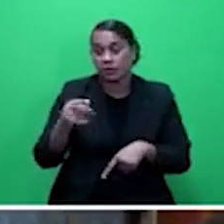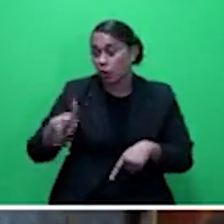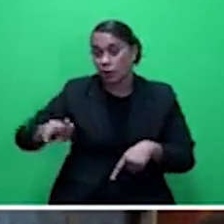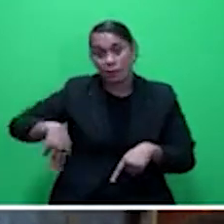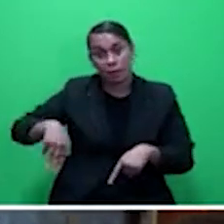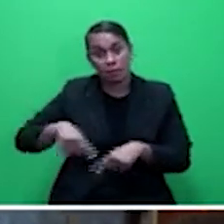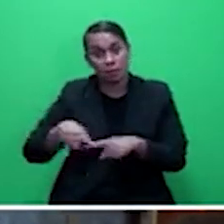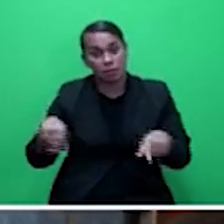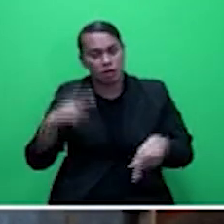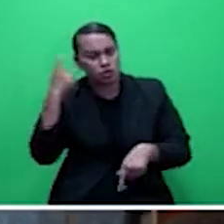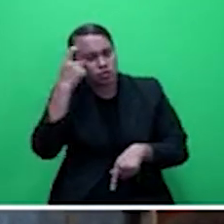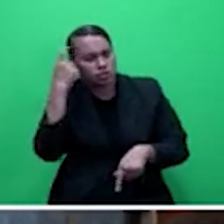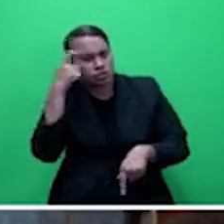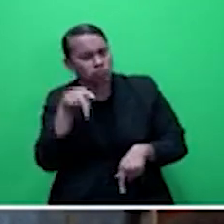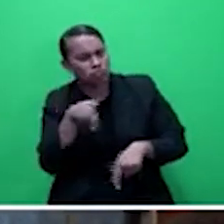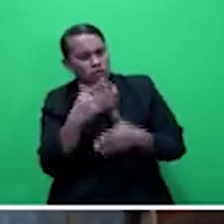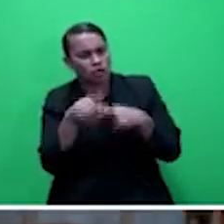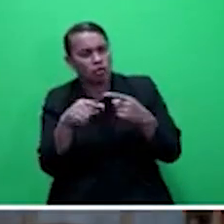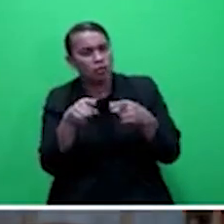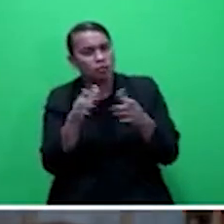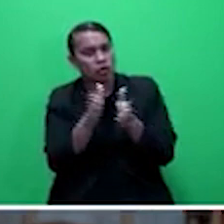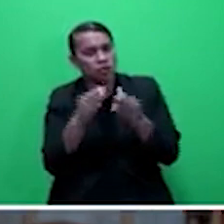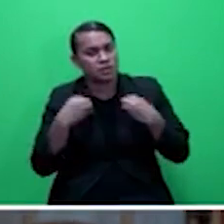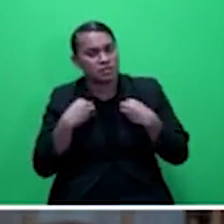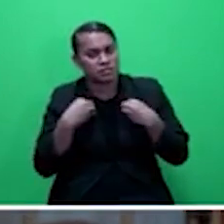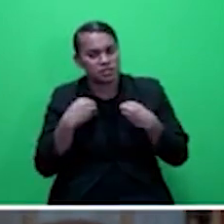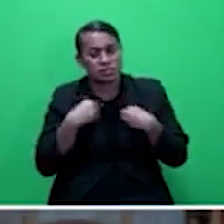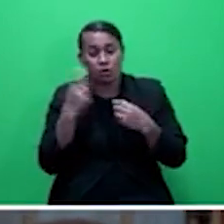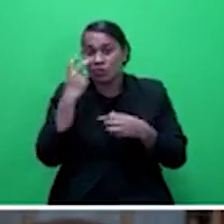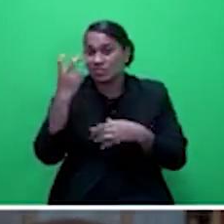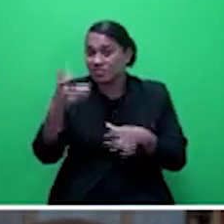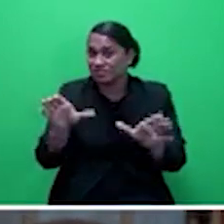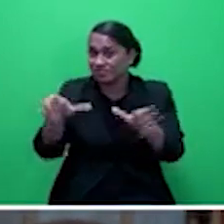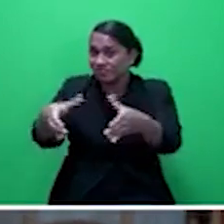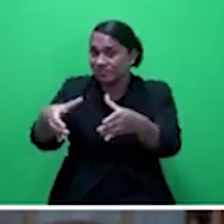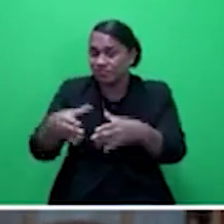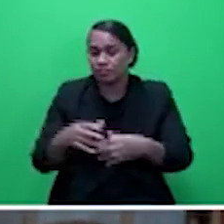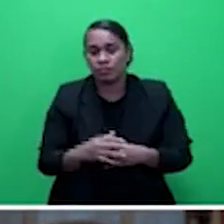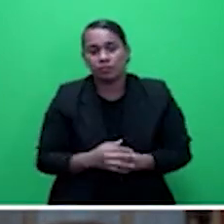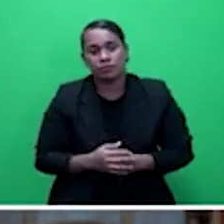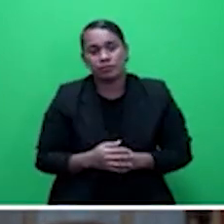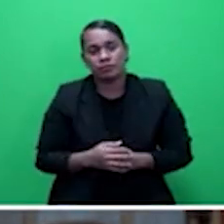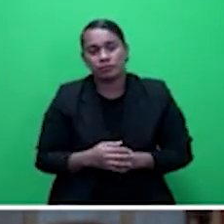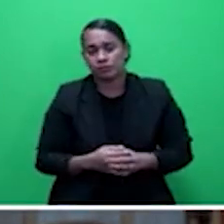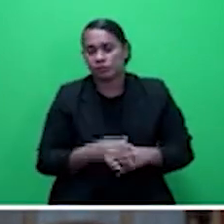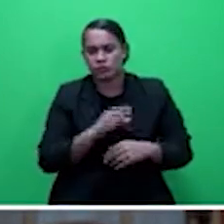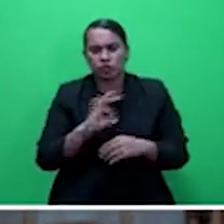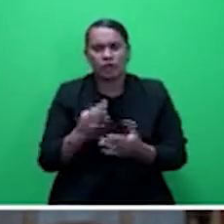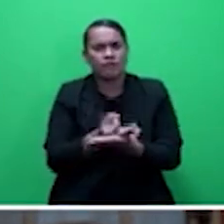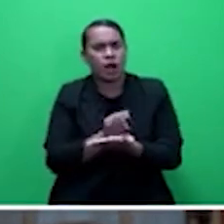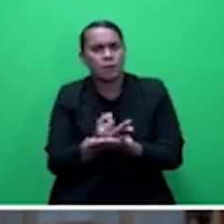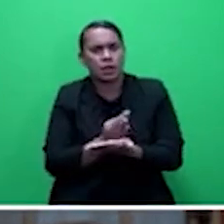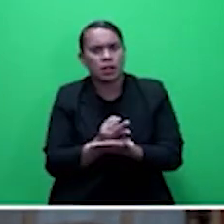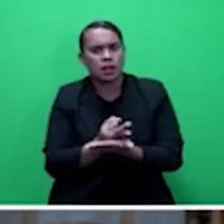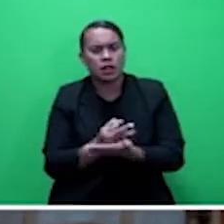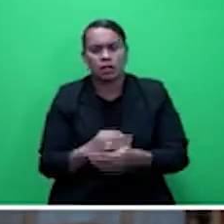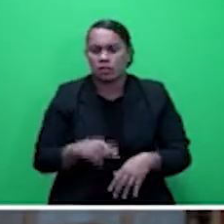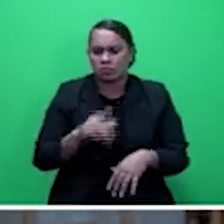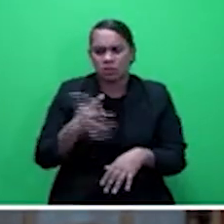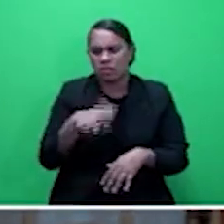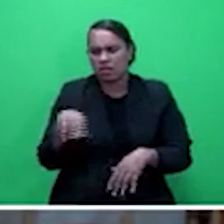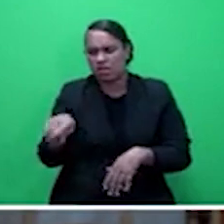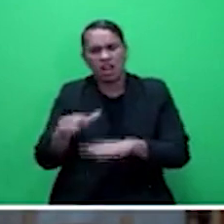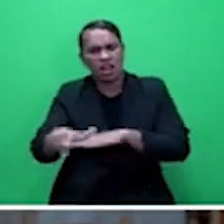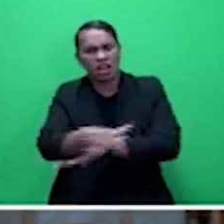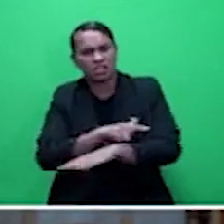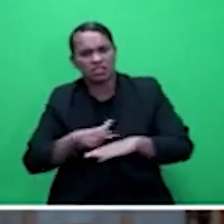small SMEs in the tourism sector. Particularly those who are informal, maybe don't have land titles, et cetera,